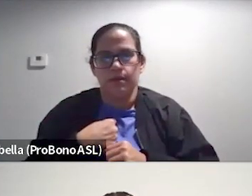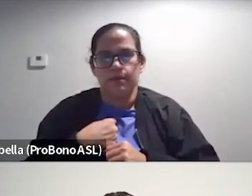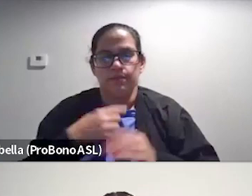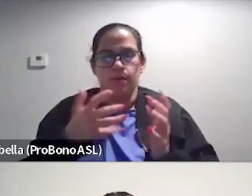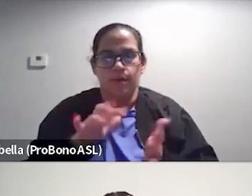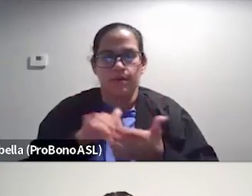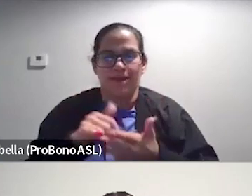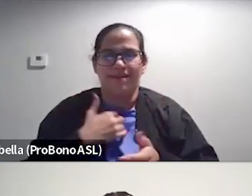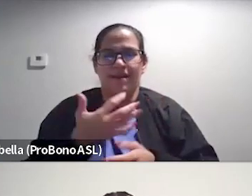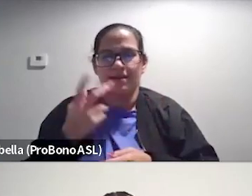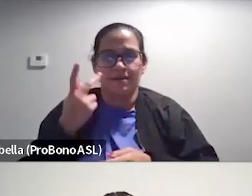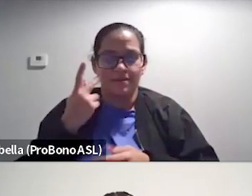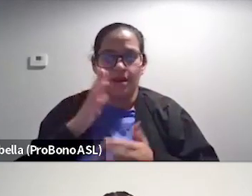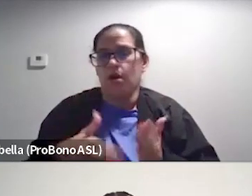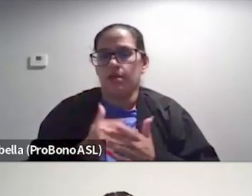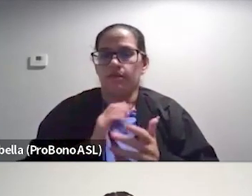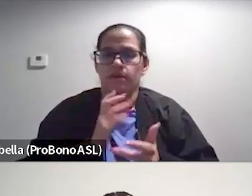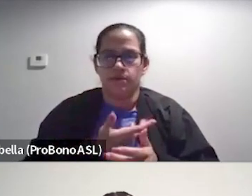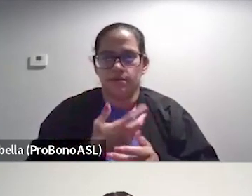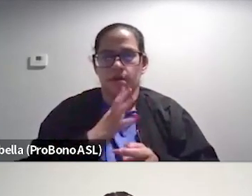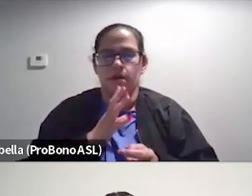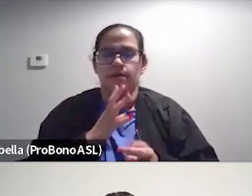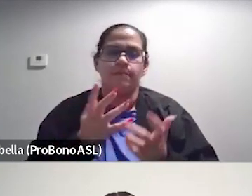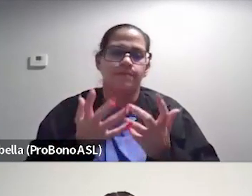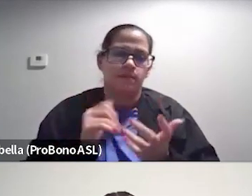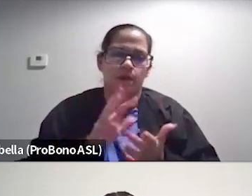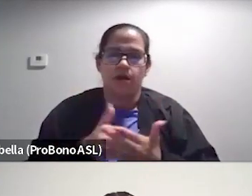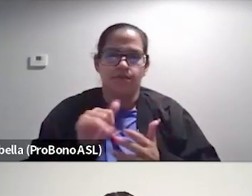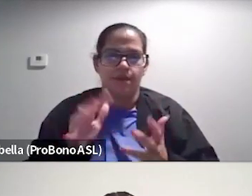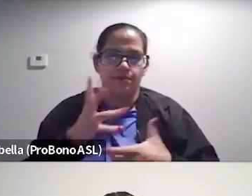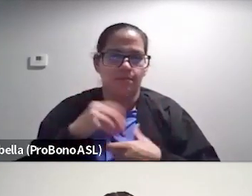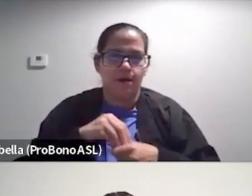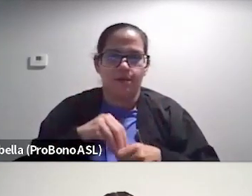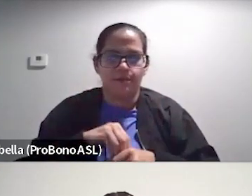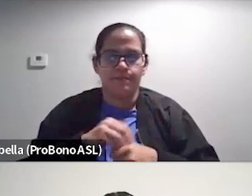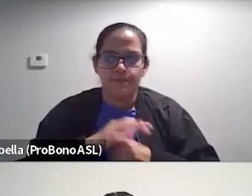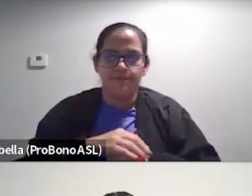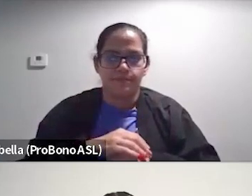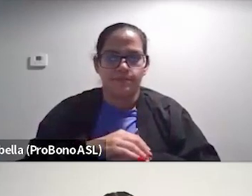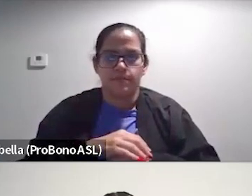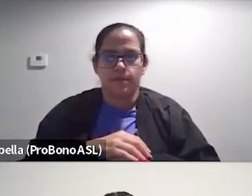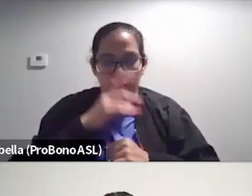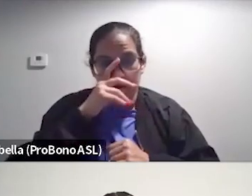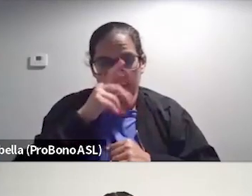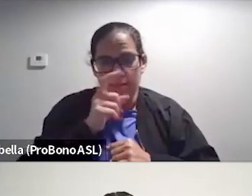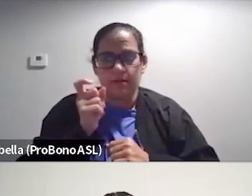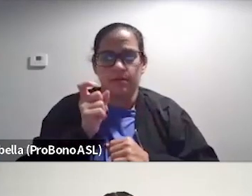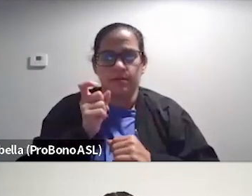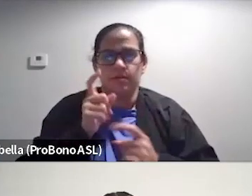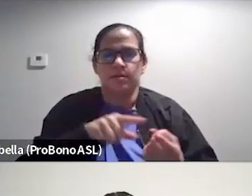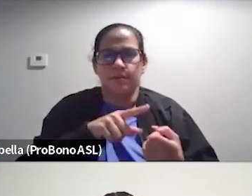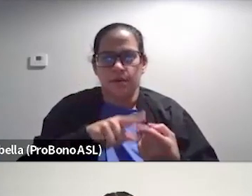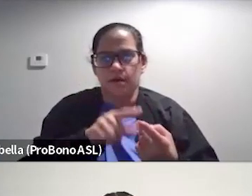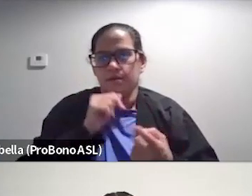the way, the way that I kind of see the way all of us are kind of talking, all of that is embodiment, um, because it is about